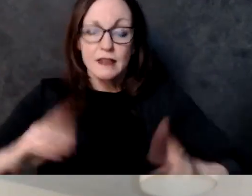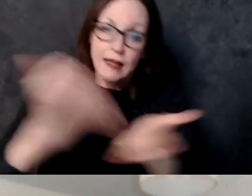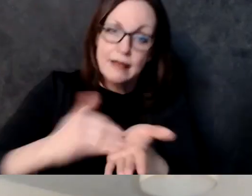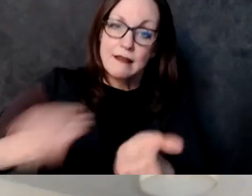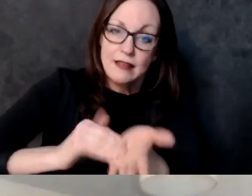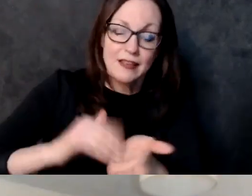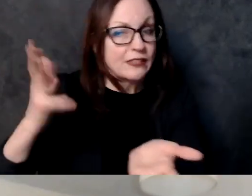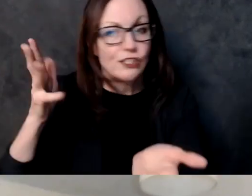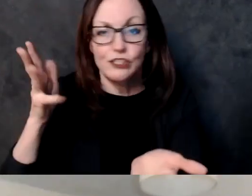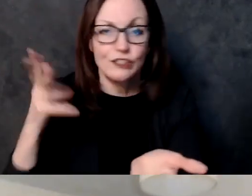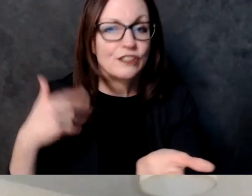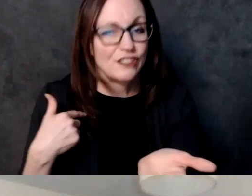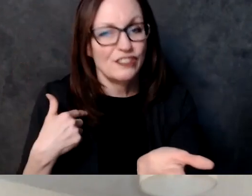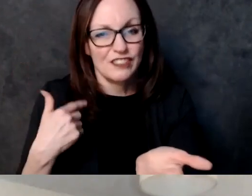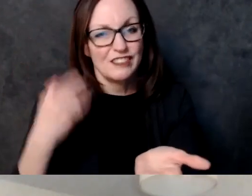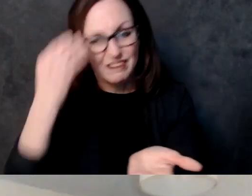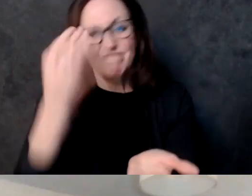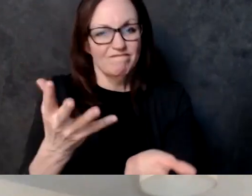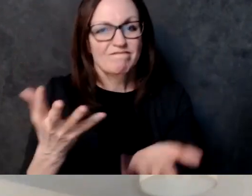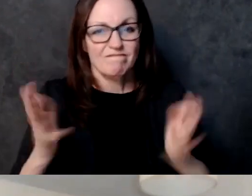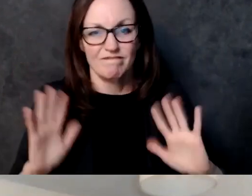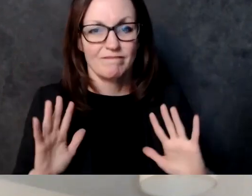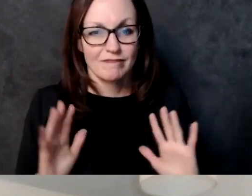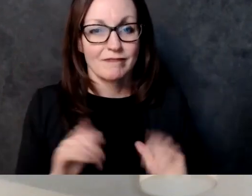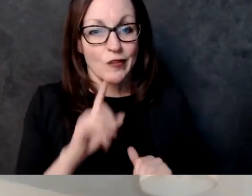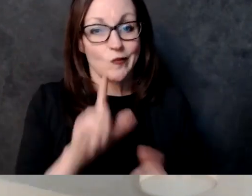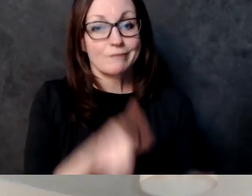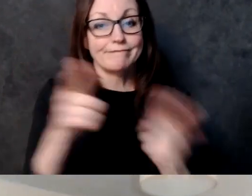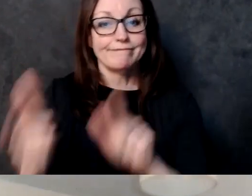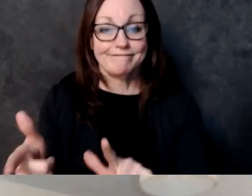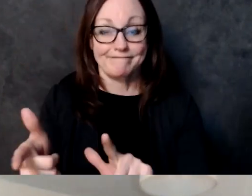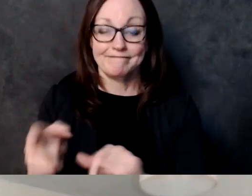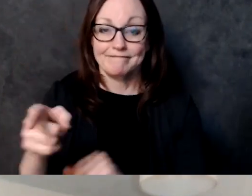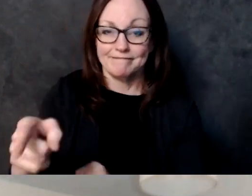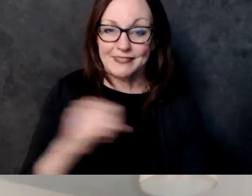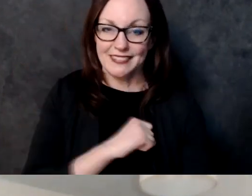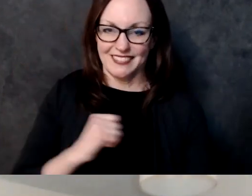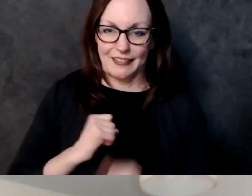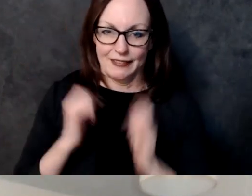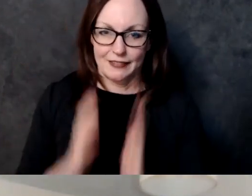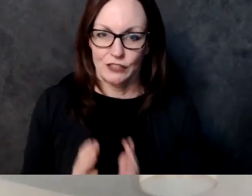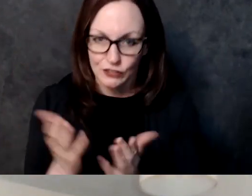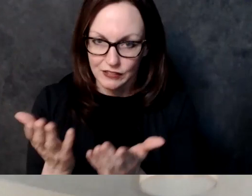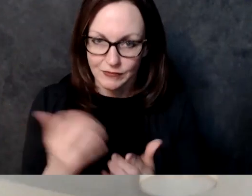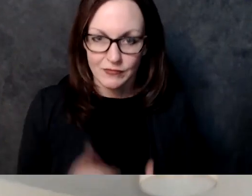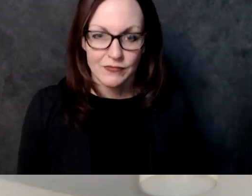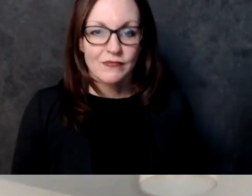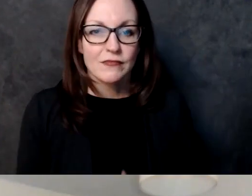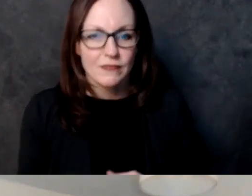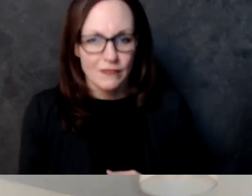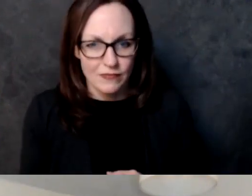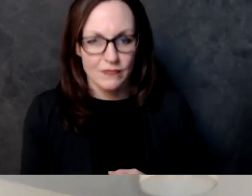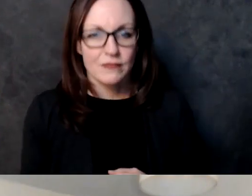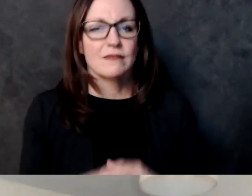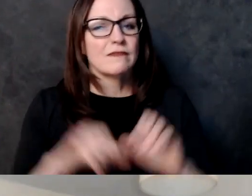aldeen uh asked uh we'll need a little bit more time so just make sure to to either email it or give us your contact info so we can get back to you